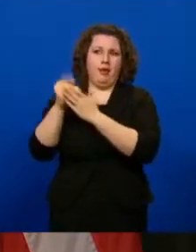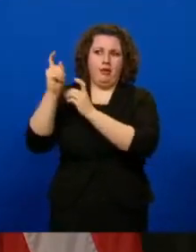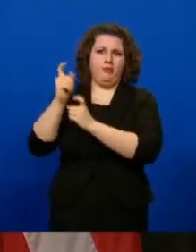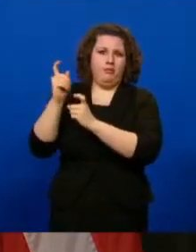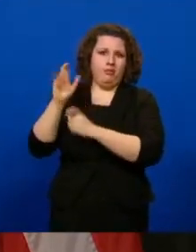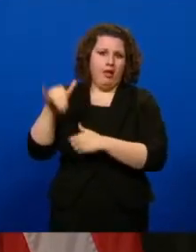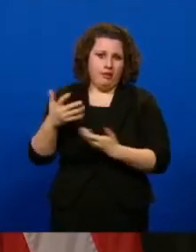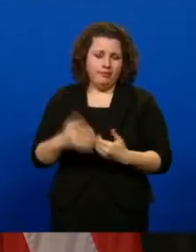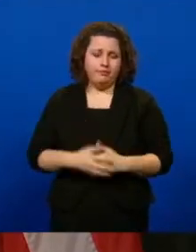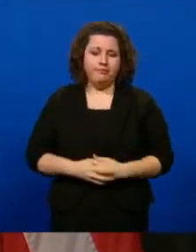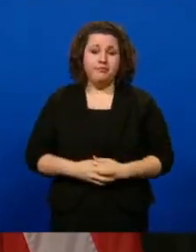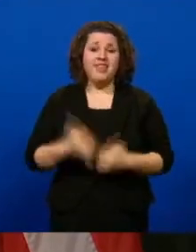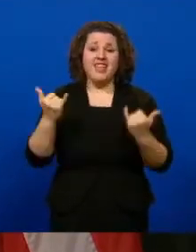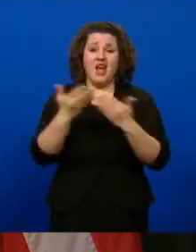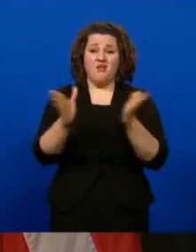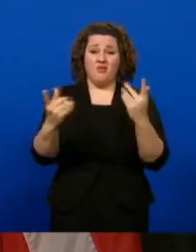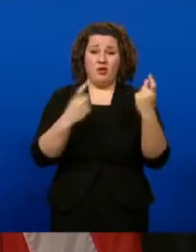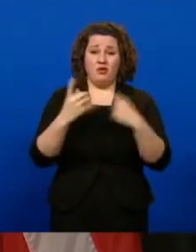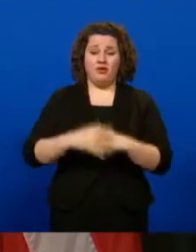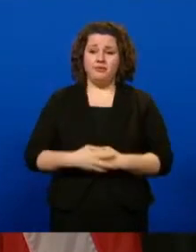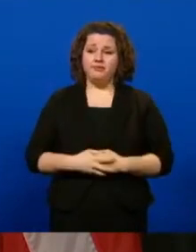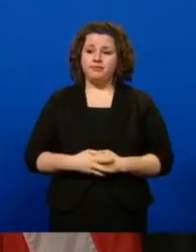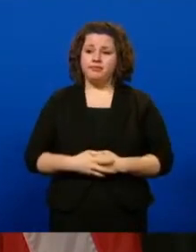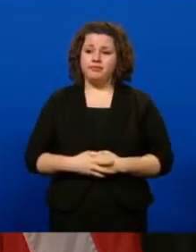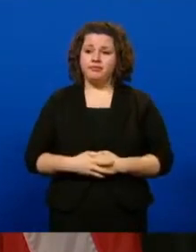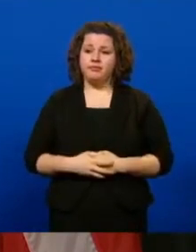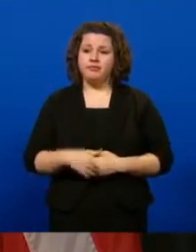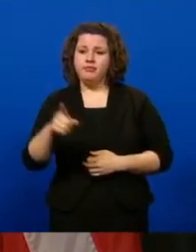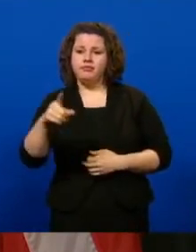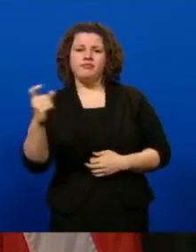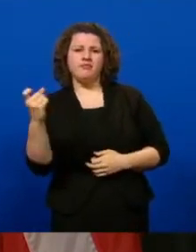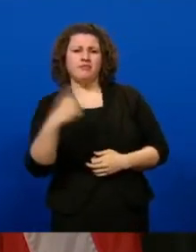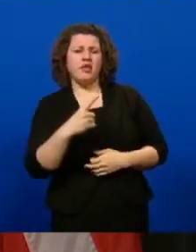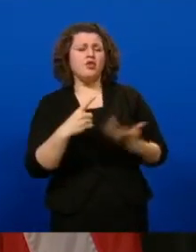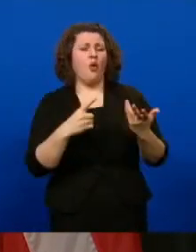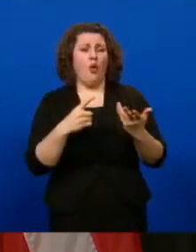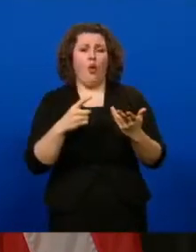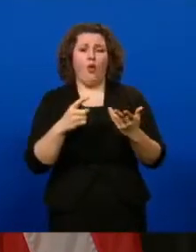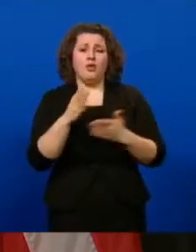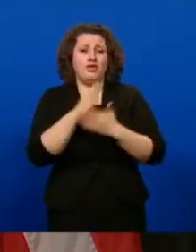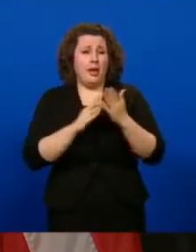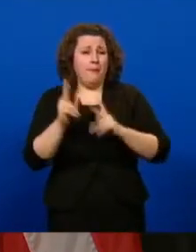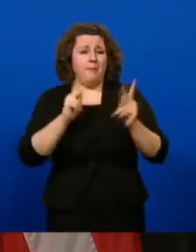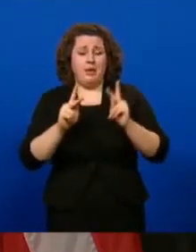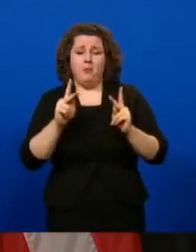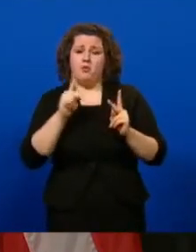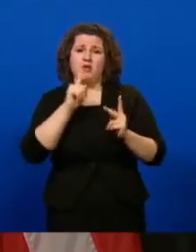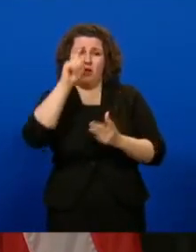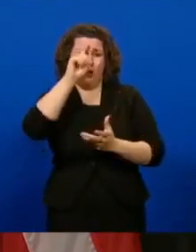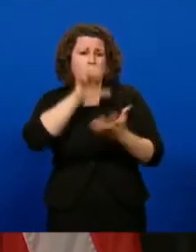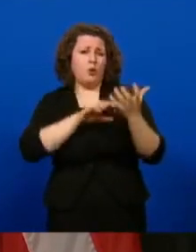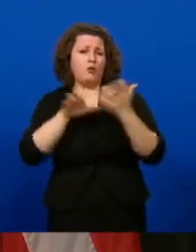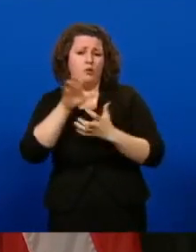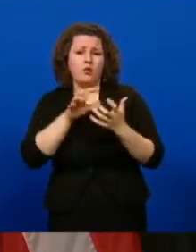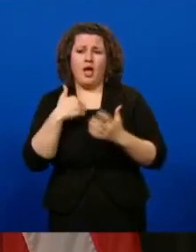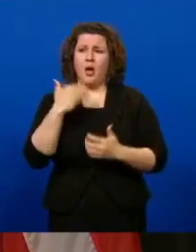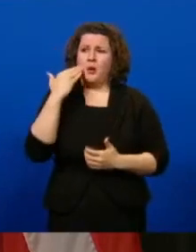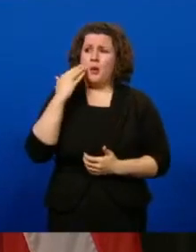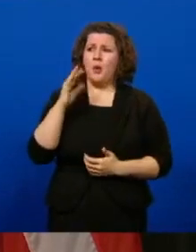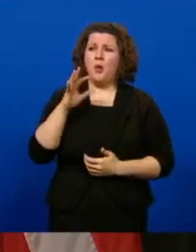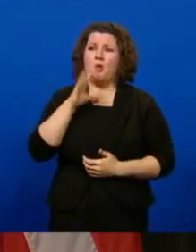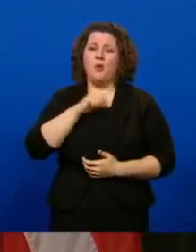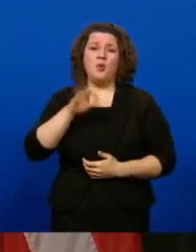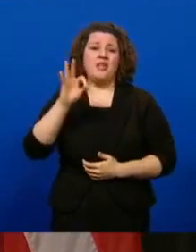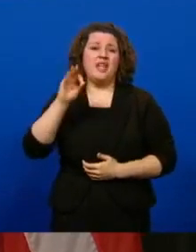open it up for questions. What do you tell confused Iowans? I know of a 90-something